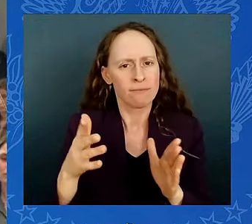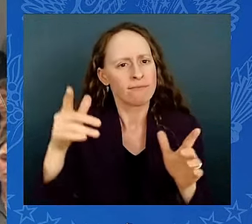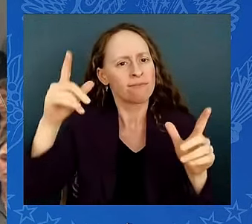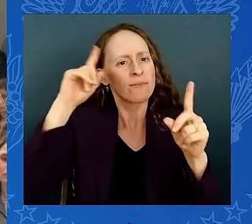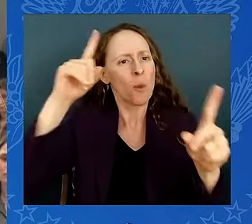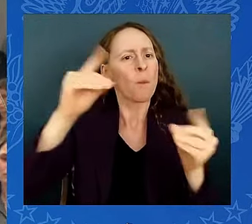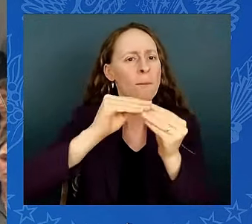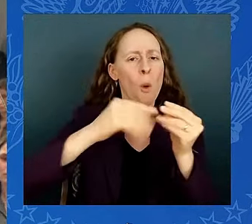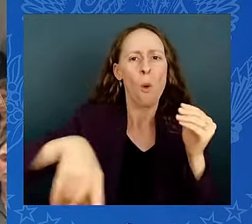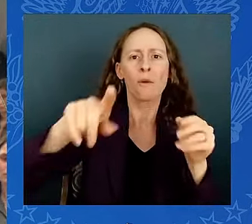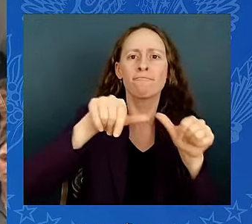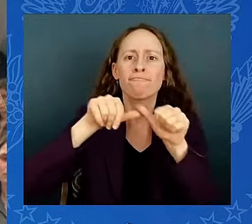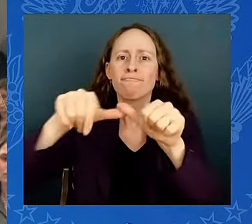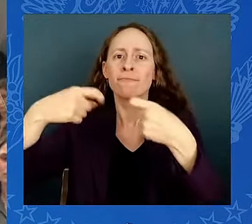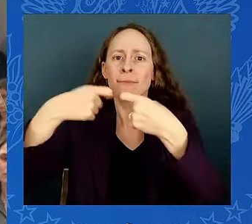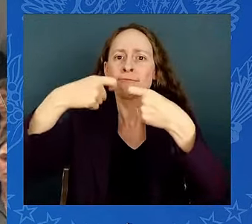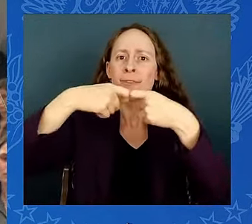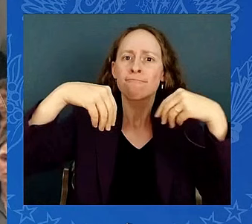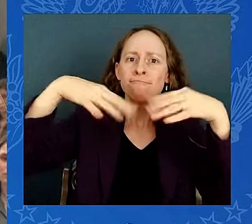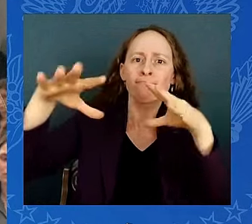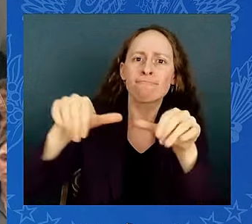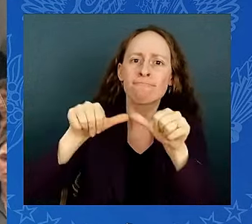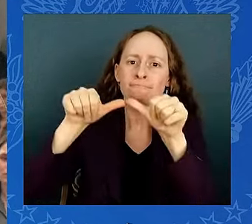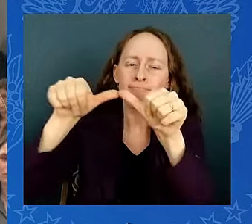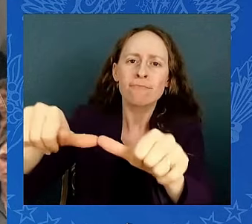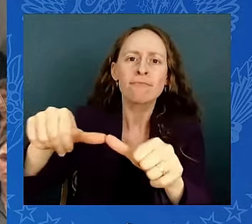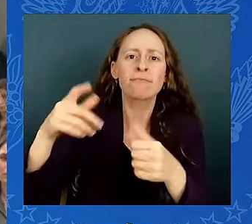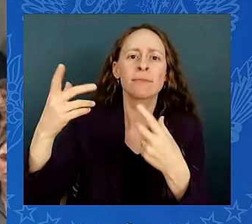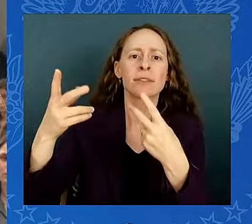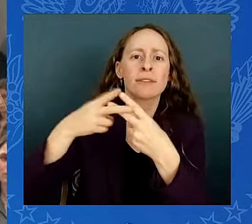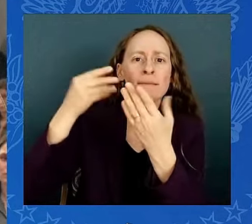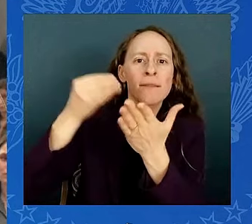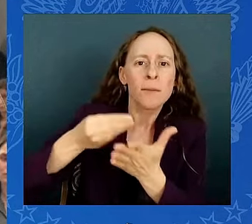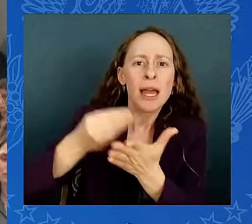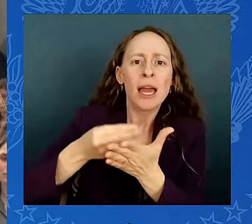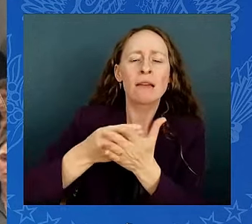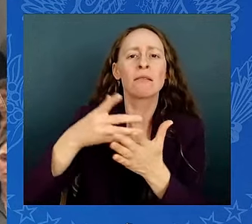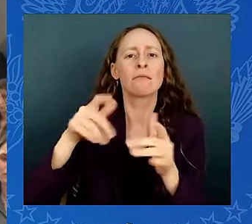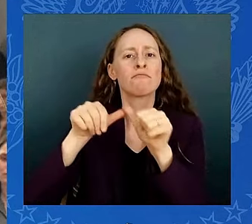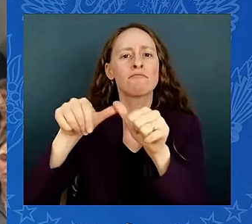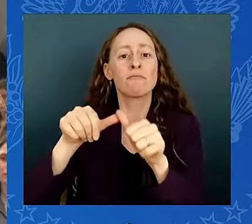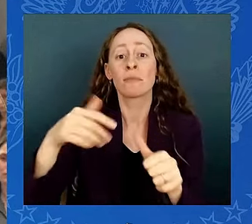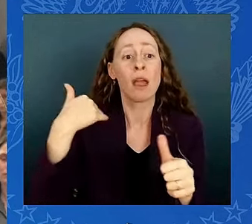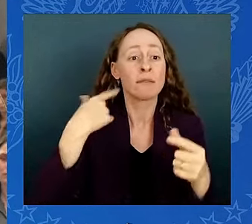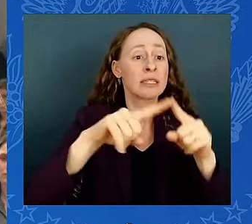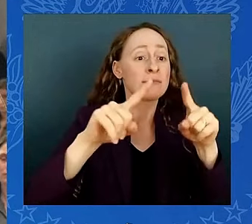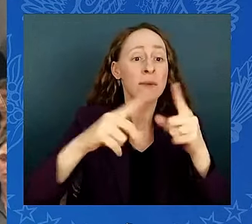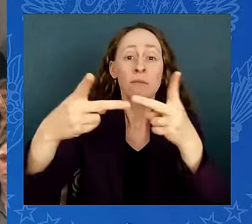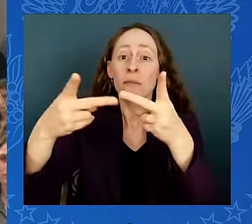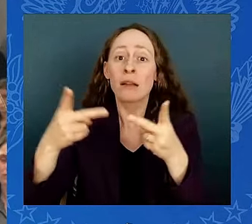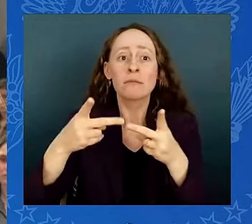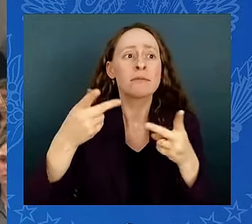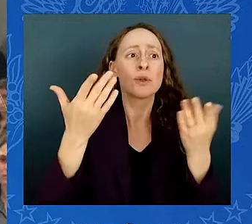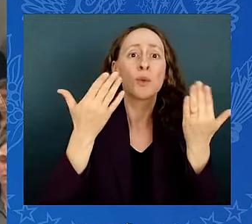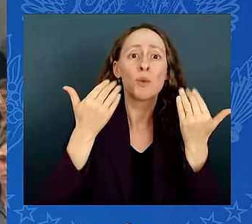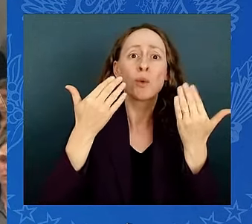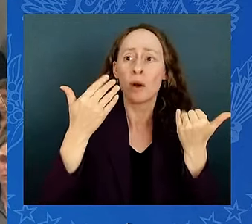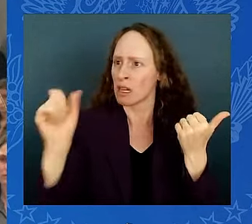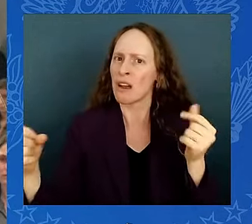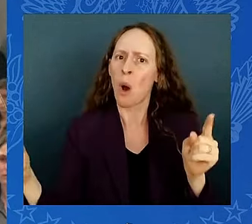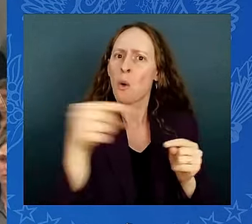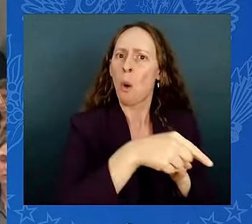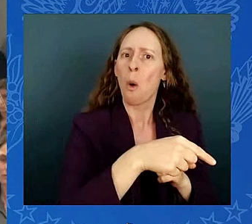centers. People have to know where to go, where they can go in their neighborhood. It's just not automatic. Through the